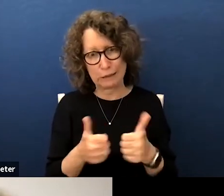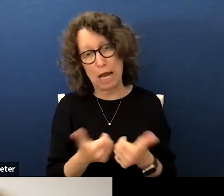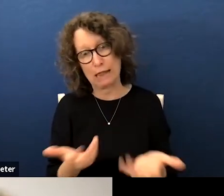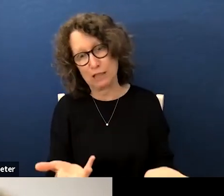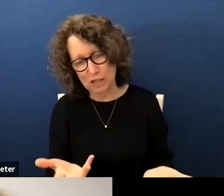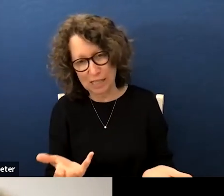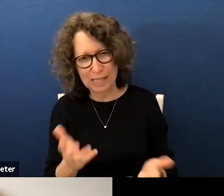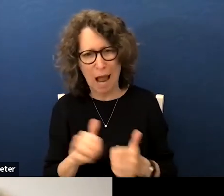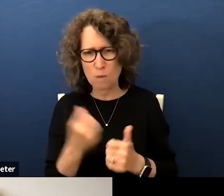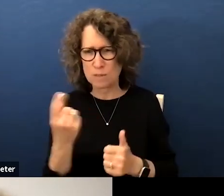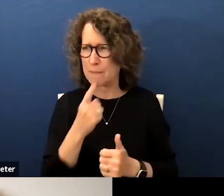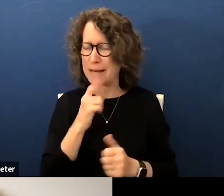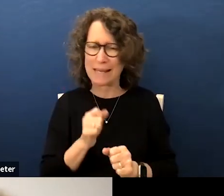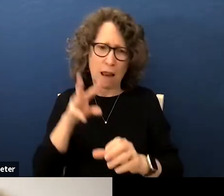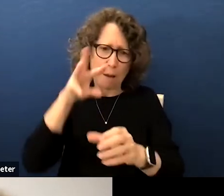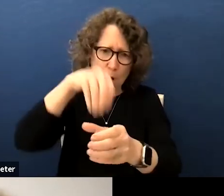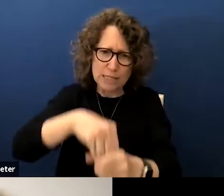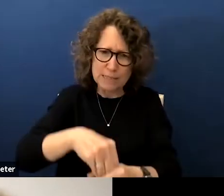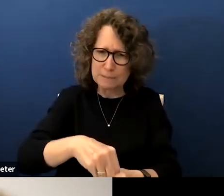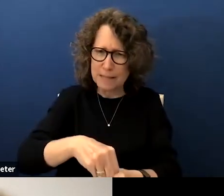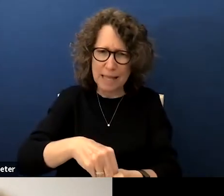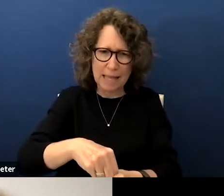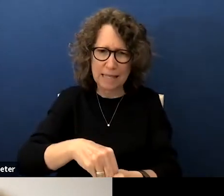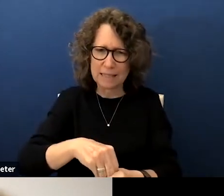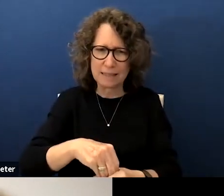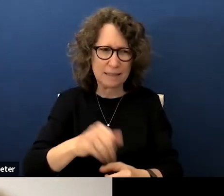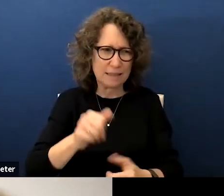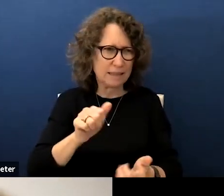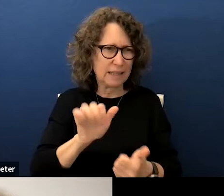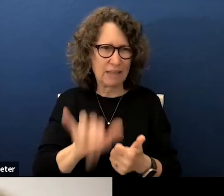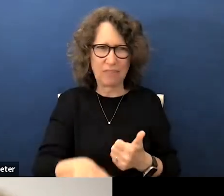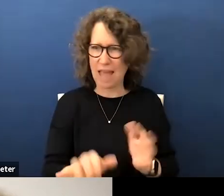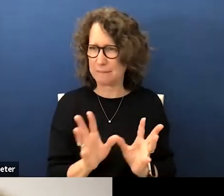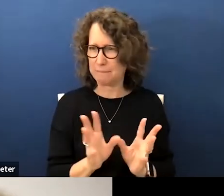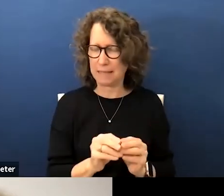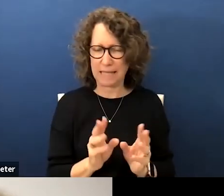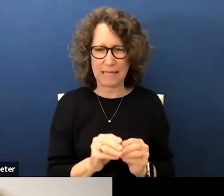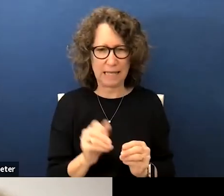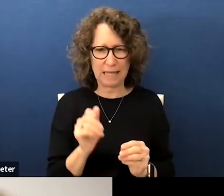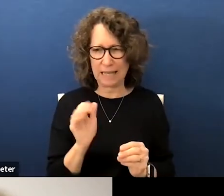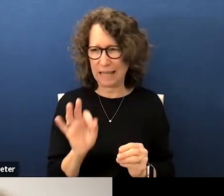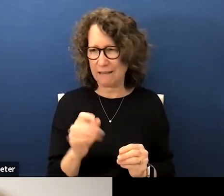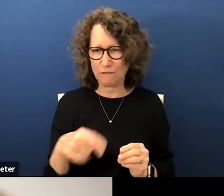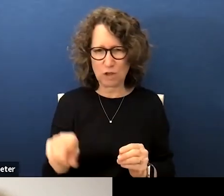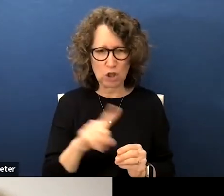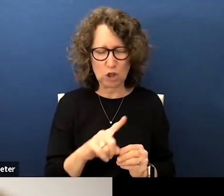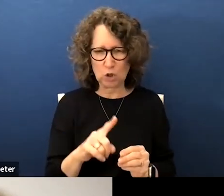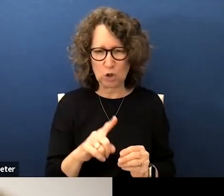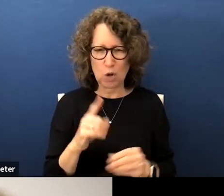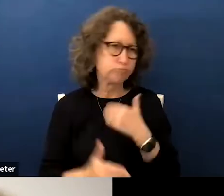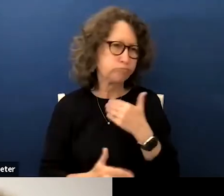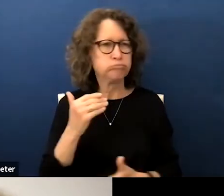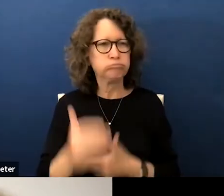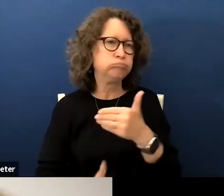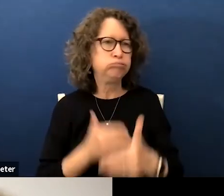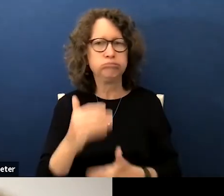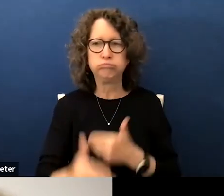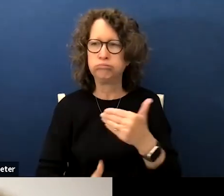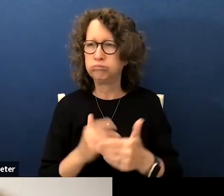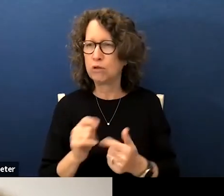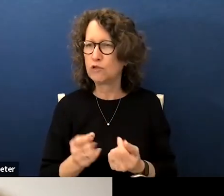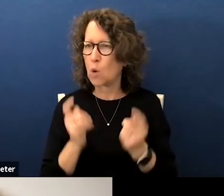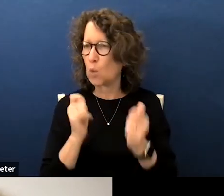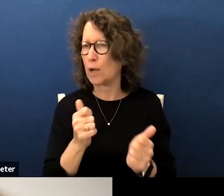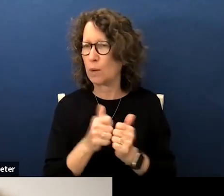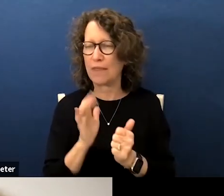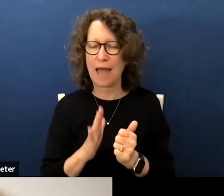how are how's somebody going to be able to participate in the in the meetings if you guys are just pushing through it so quick without